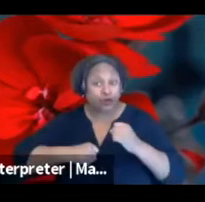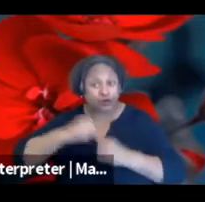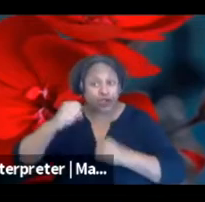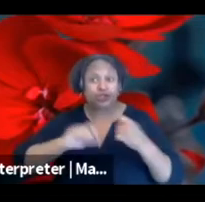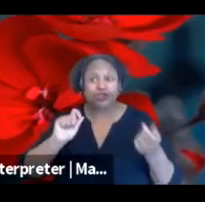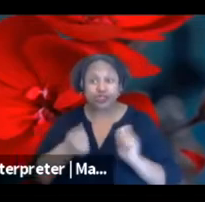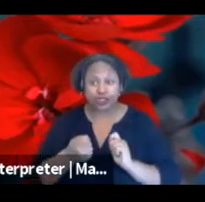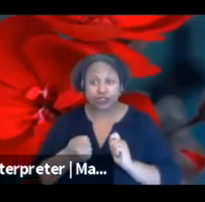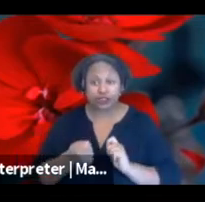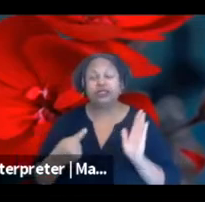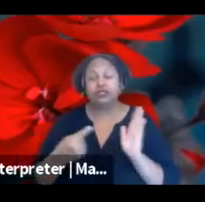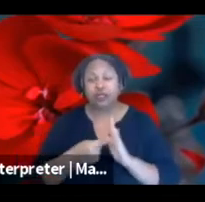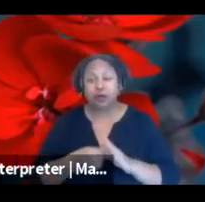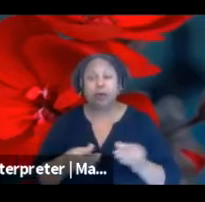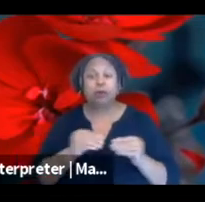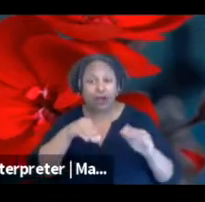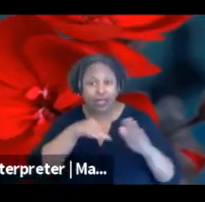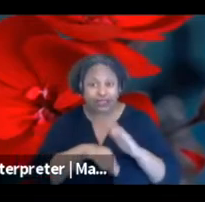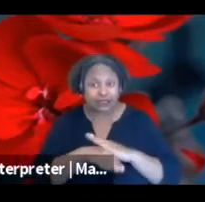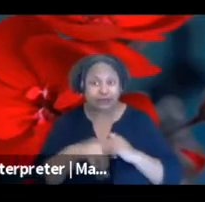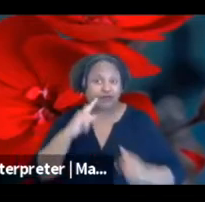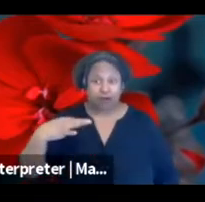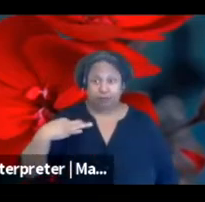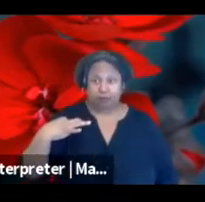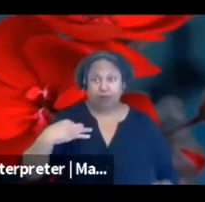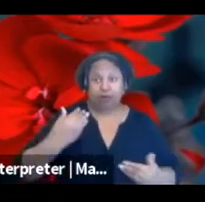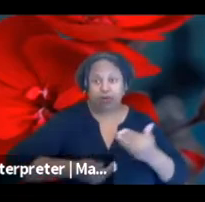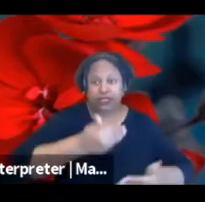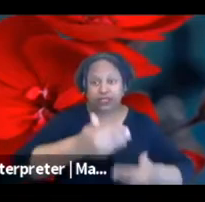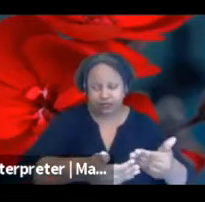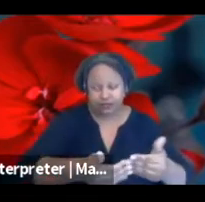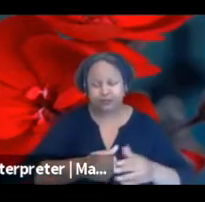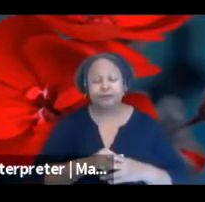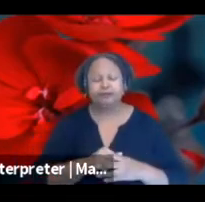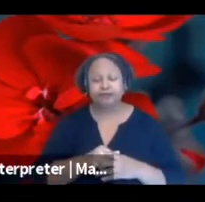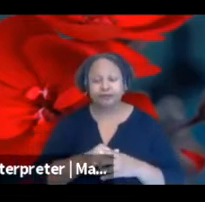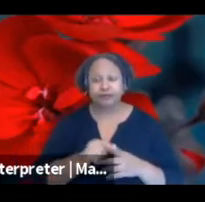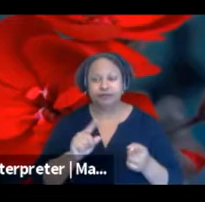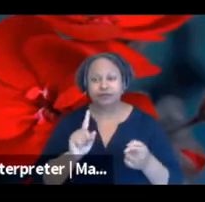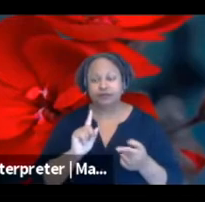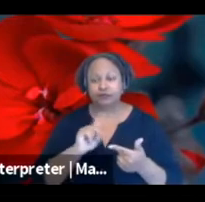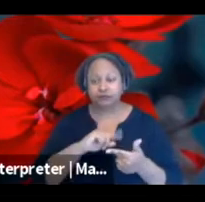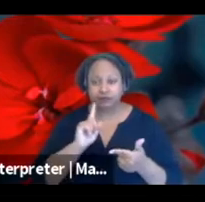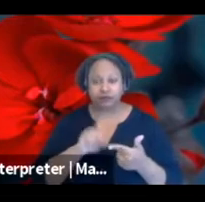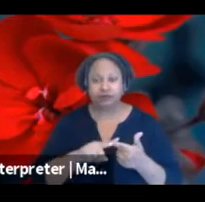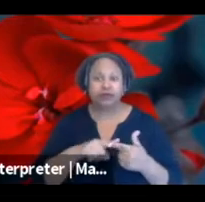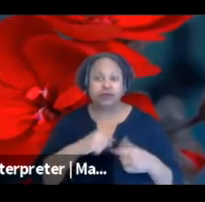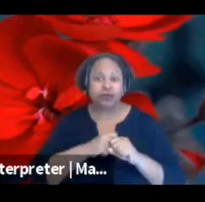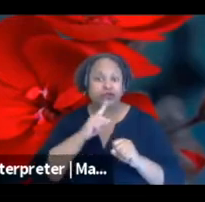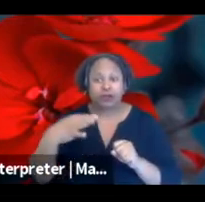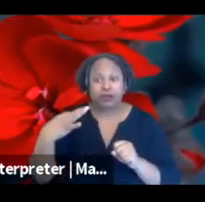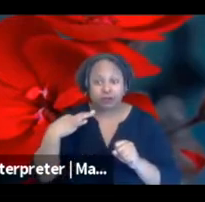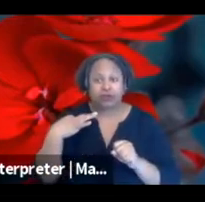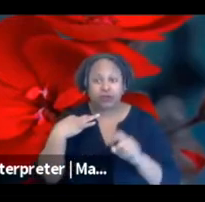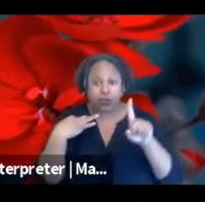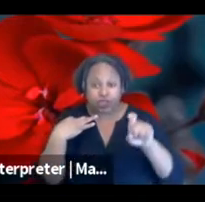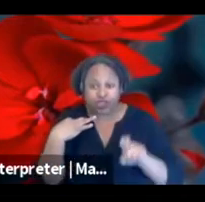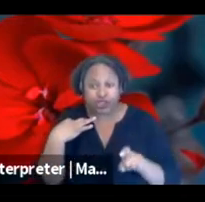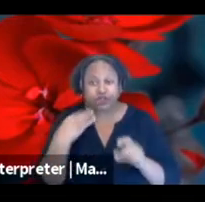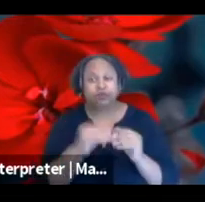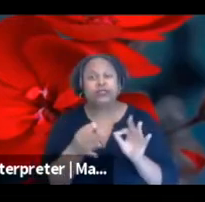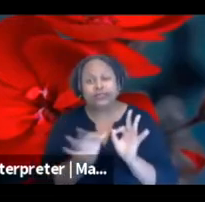like more accessibility with the application process, simplifying application questions,